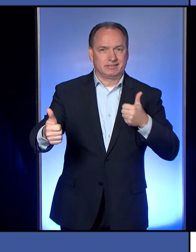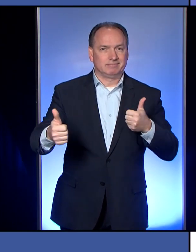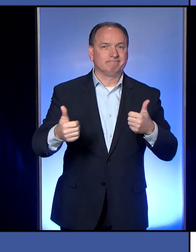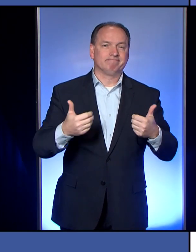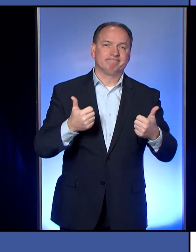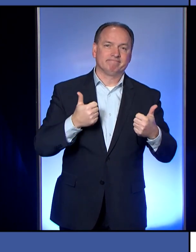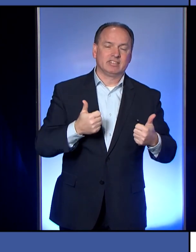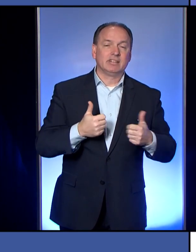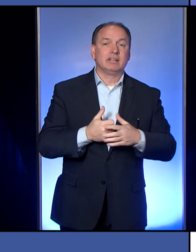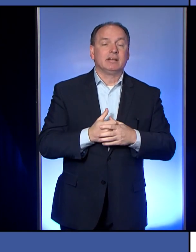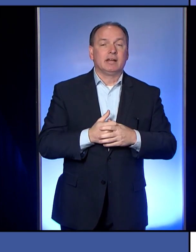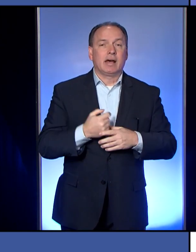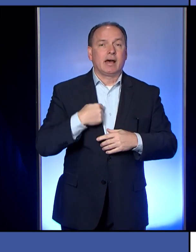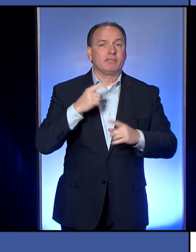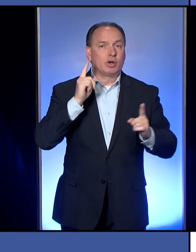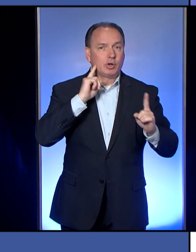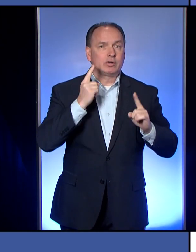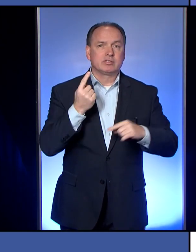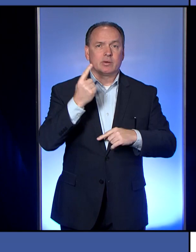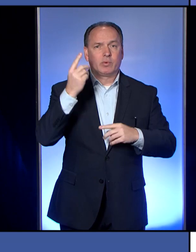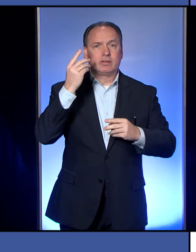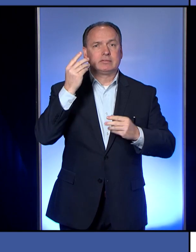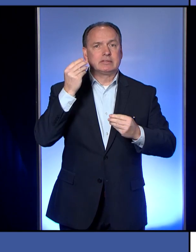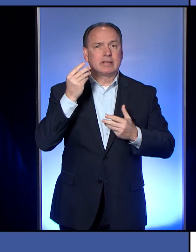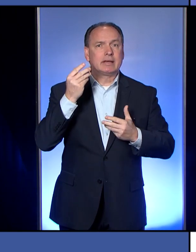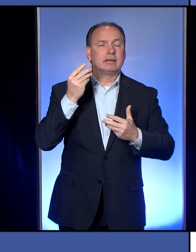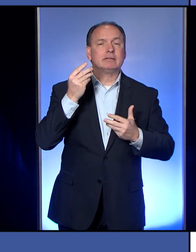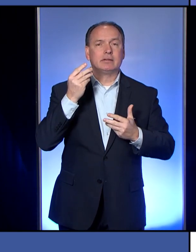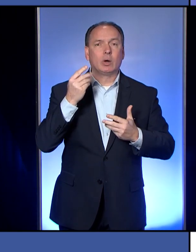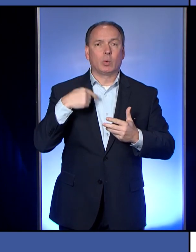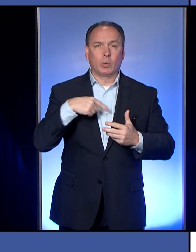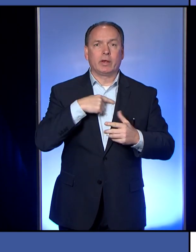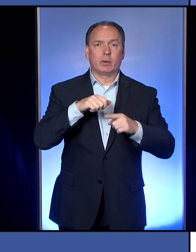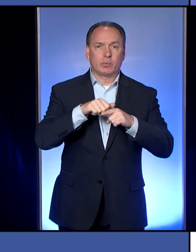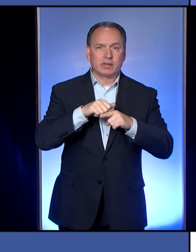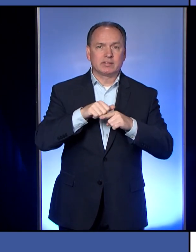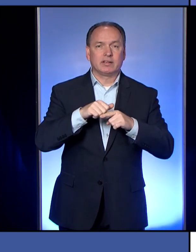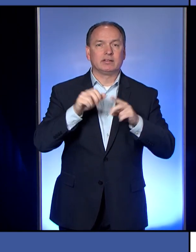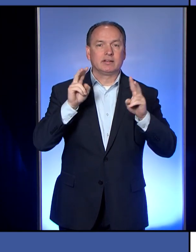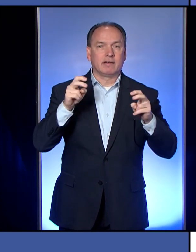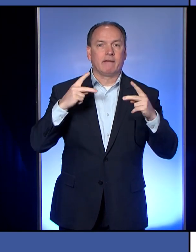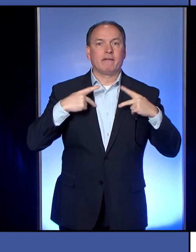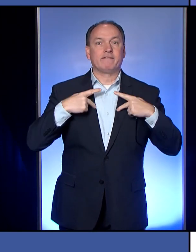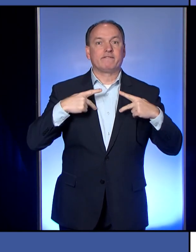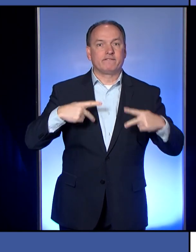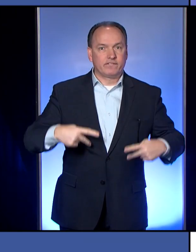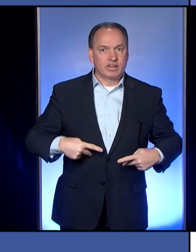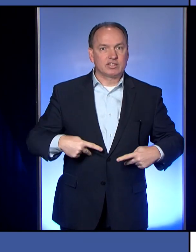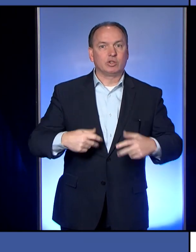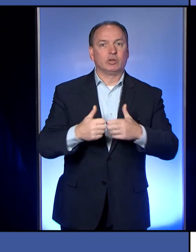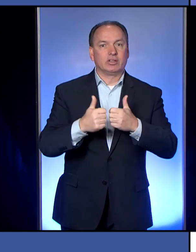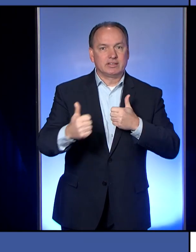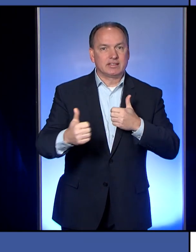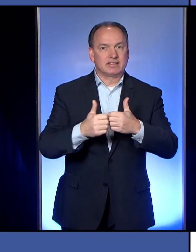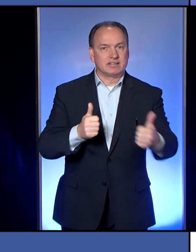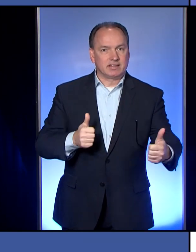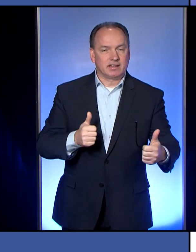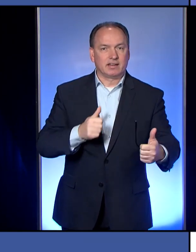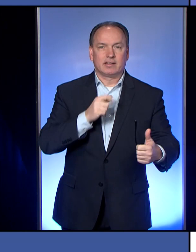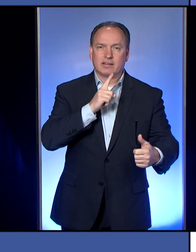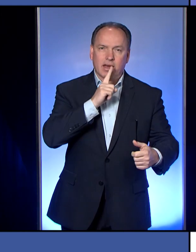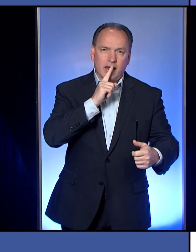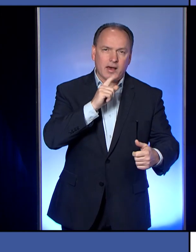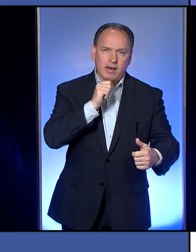I heard someone say that we are actually practicing physical distancing, not truly social